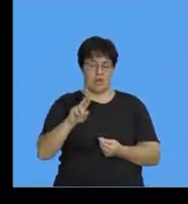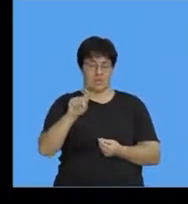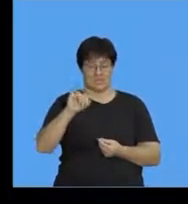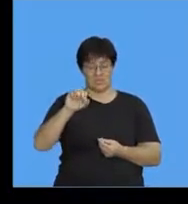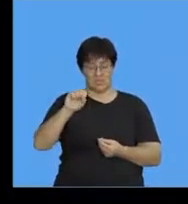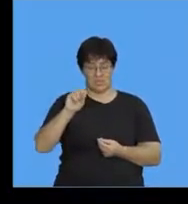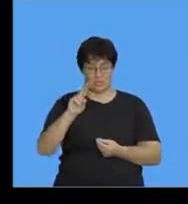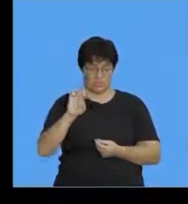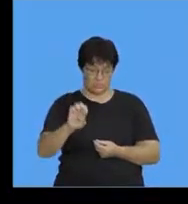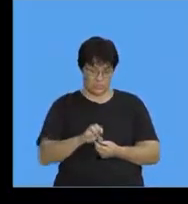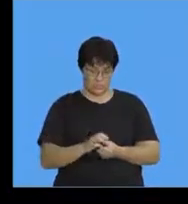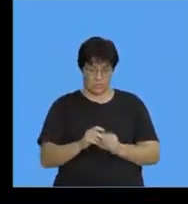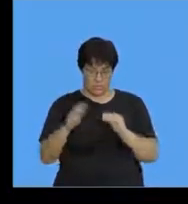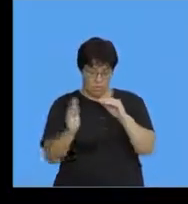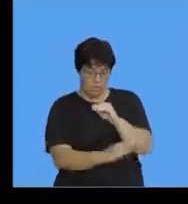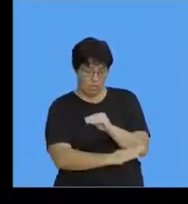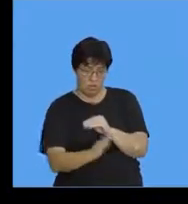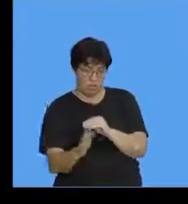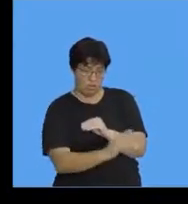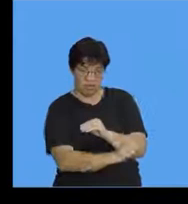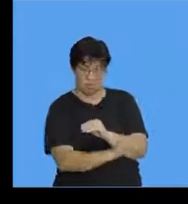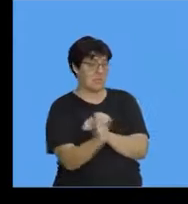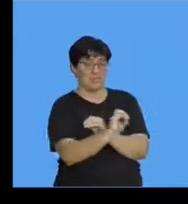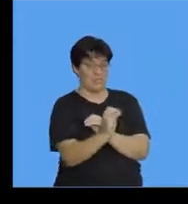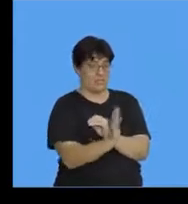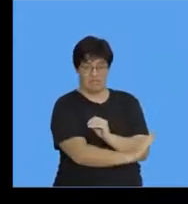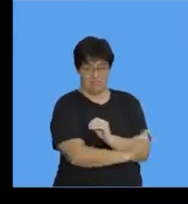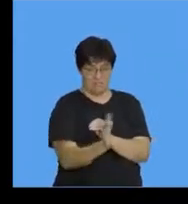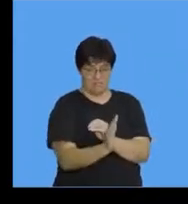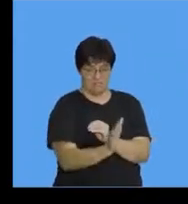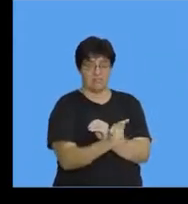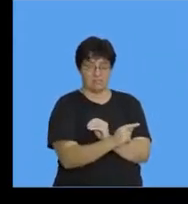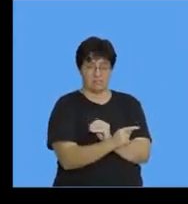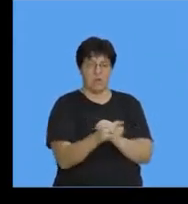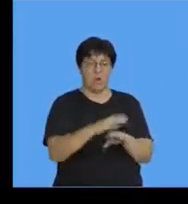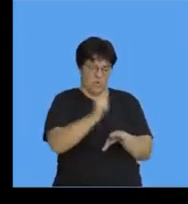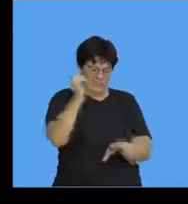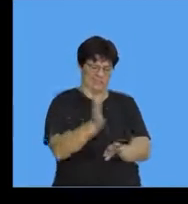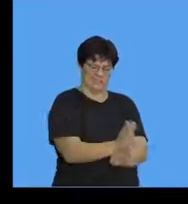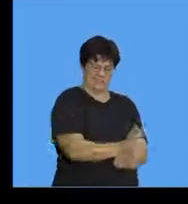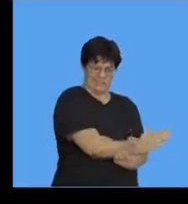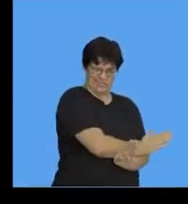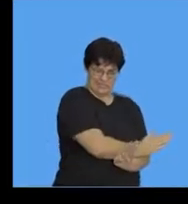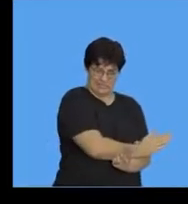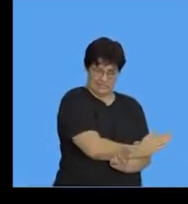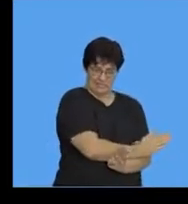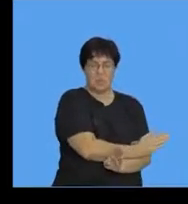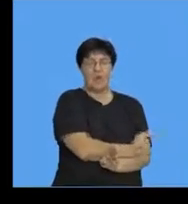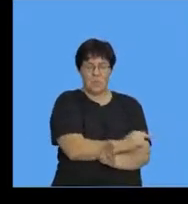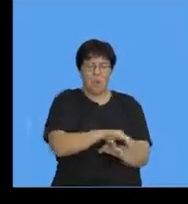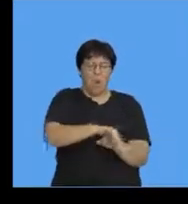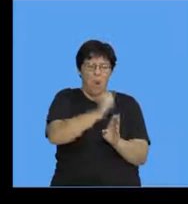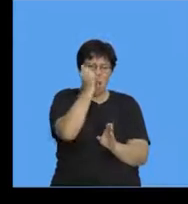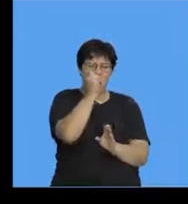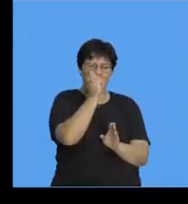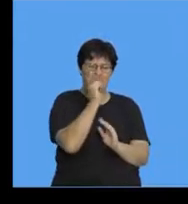all these tissues underneath here don't have any vascular they are old they are